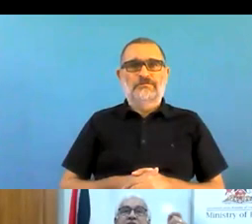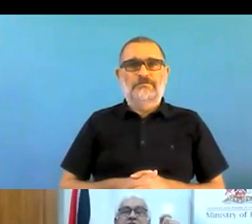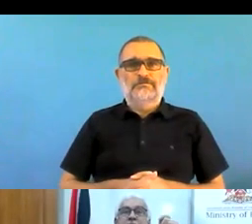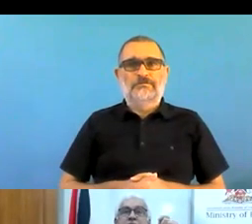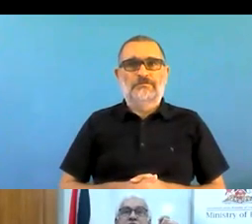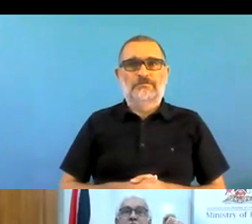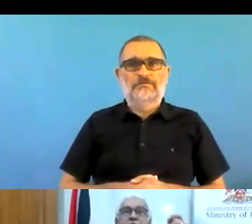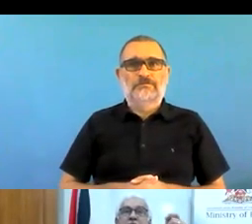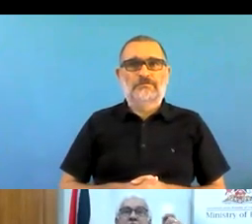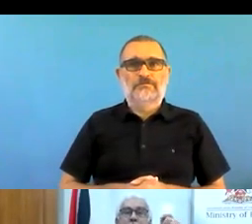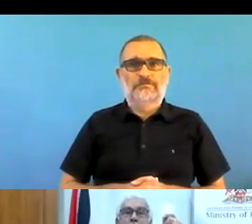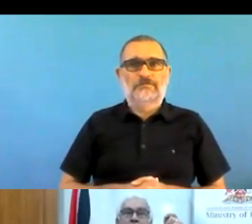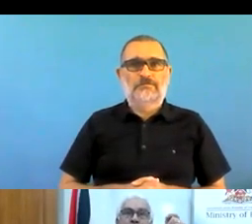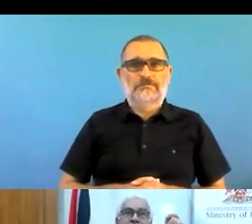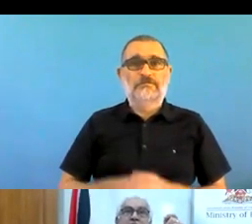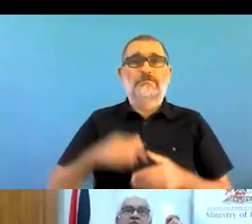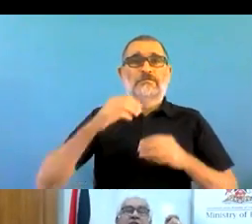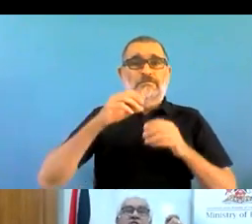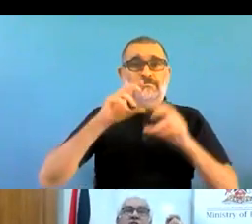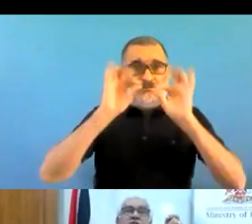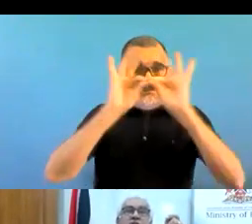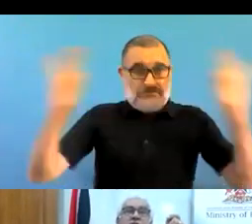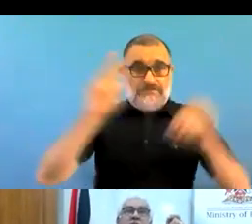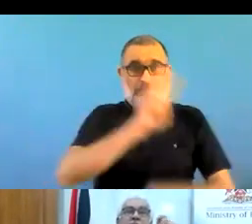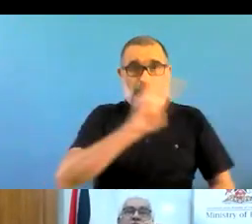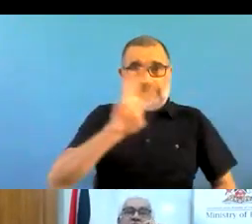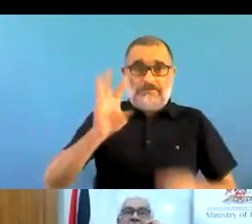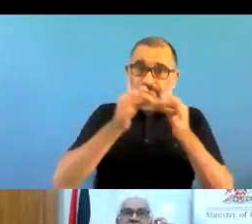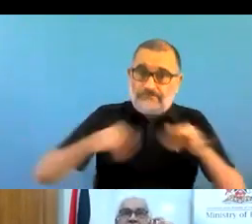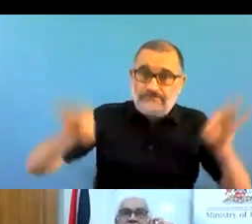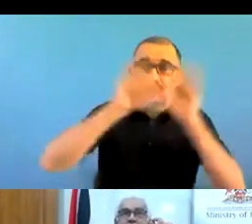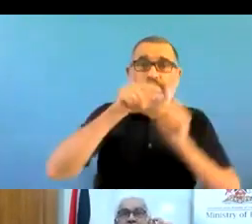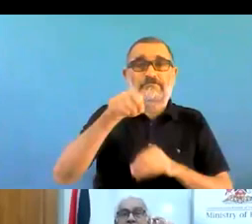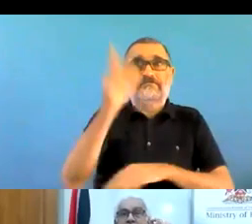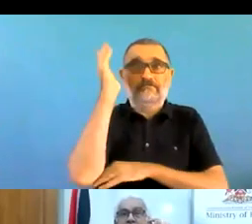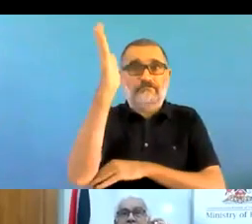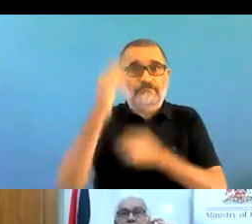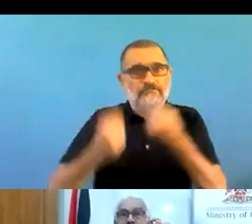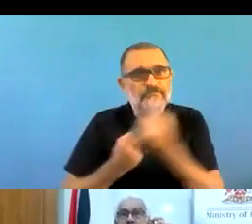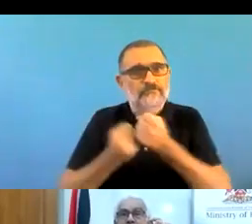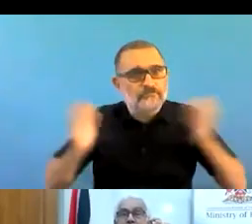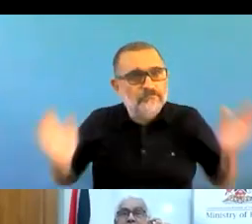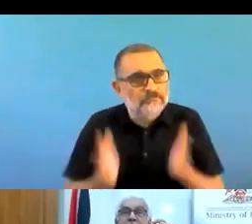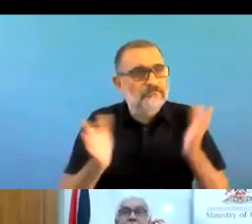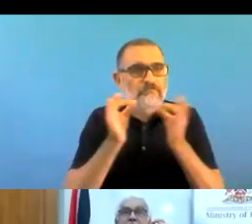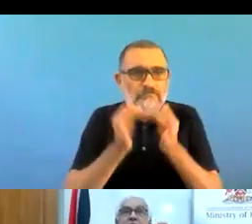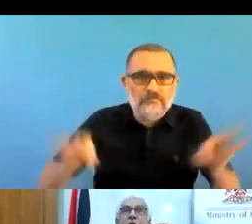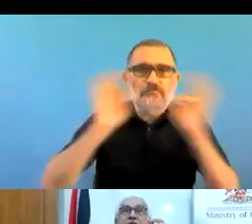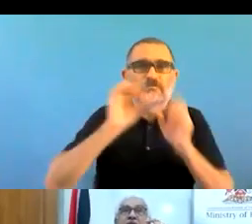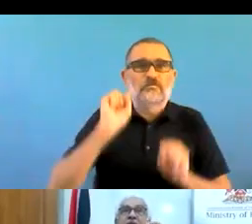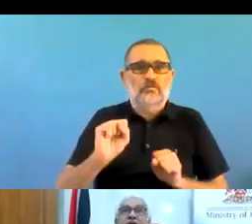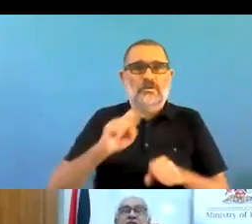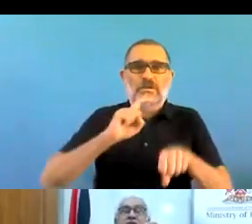This must not be a one-off intervention because the lessons that we learn now during the pandemic